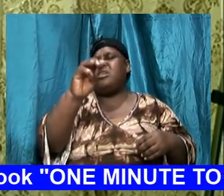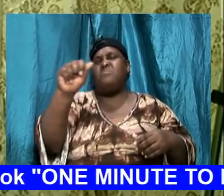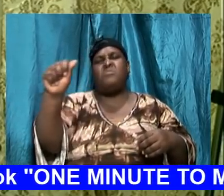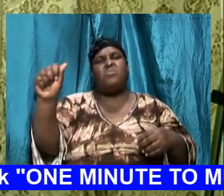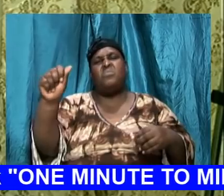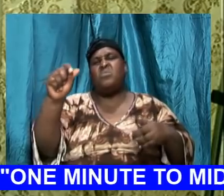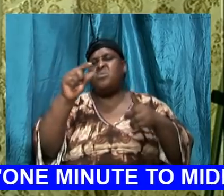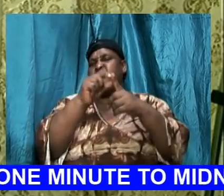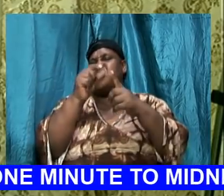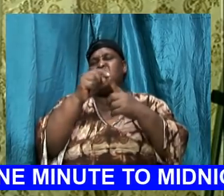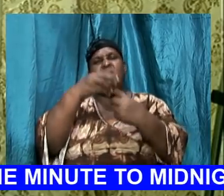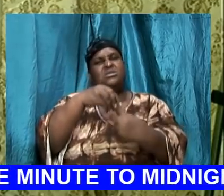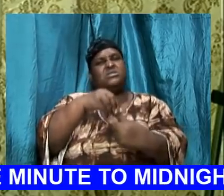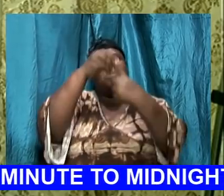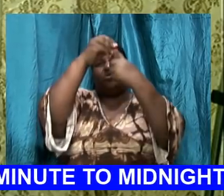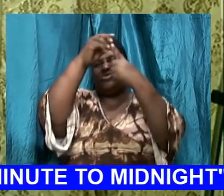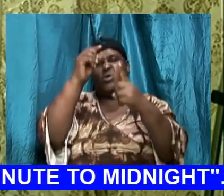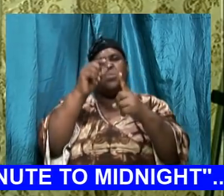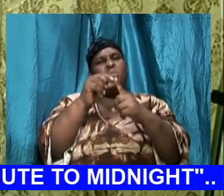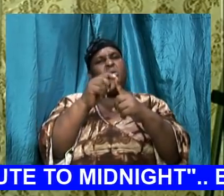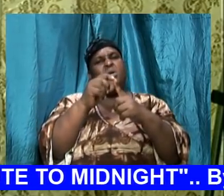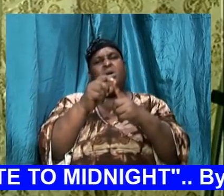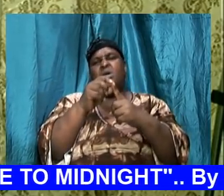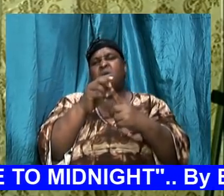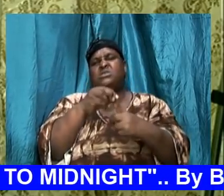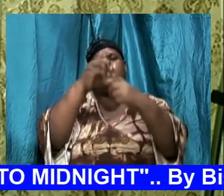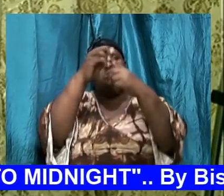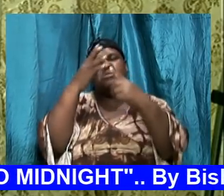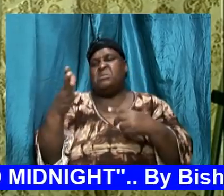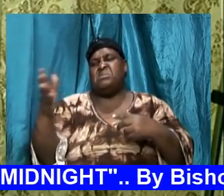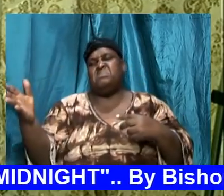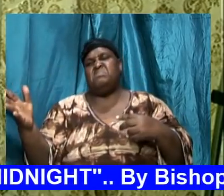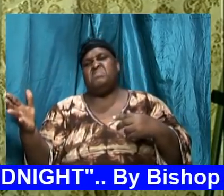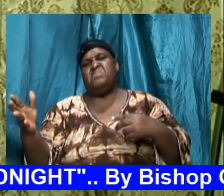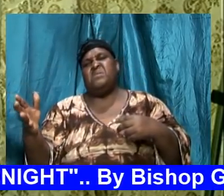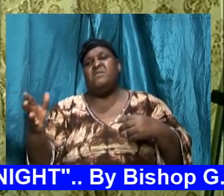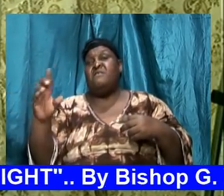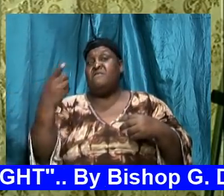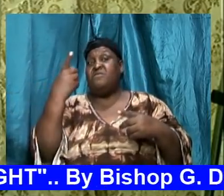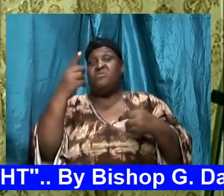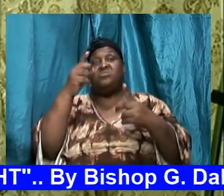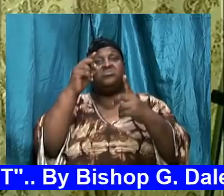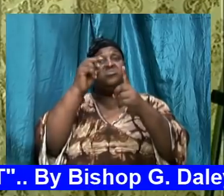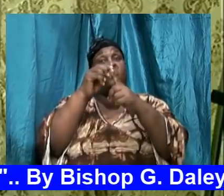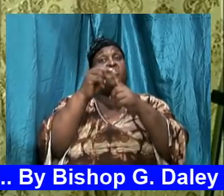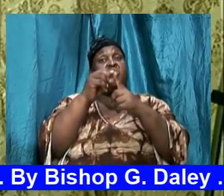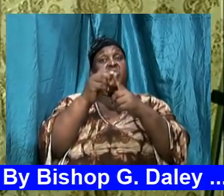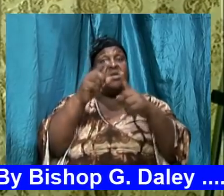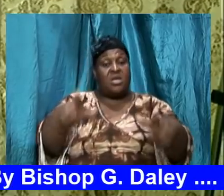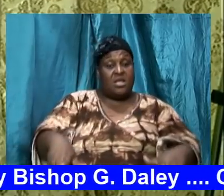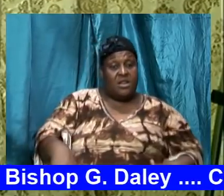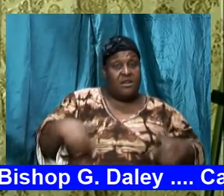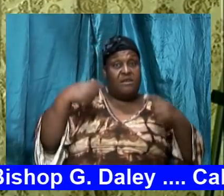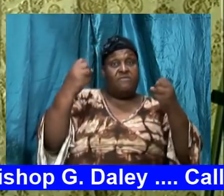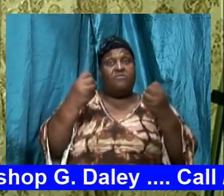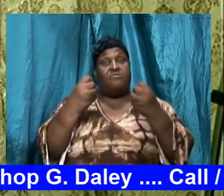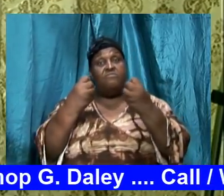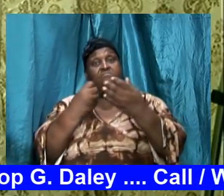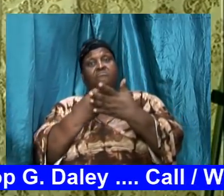word about a particular thing if there is not first the word dwelling richly inside of us